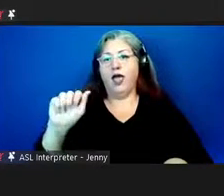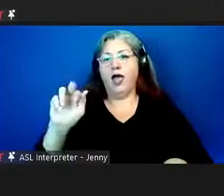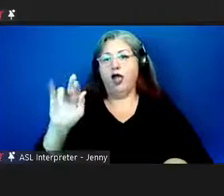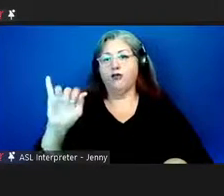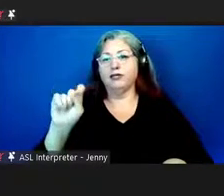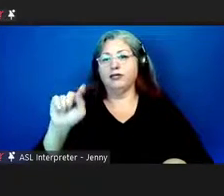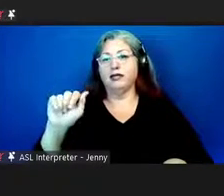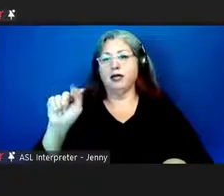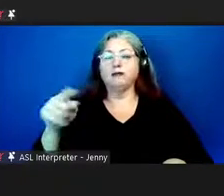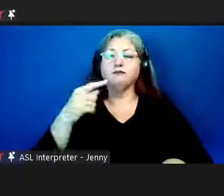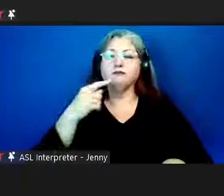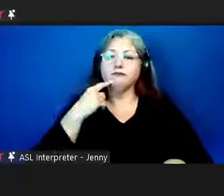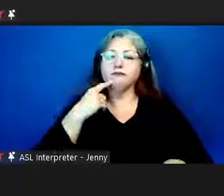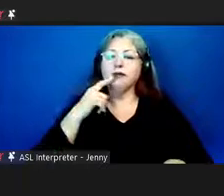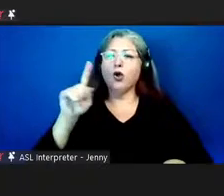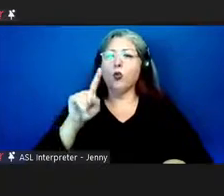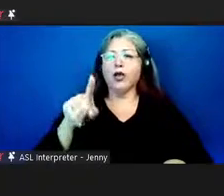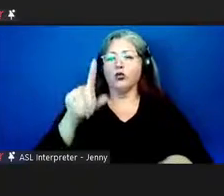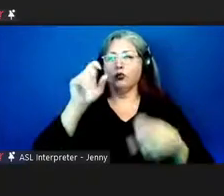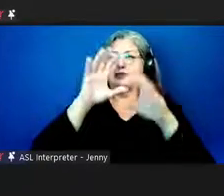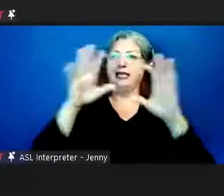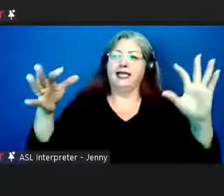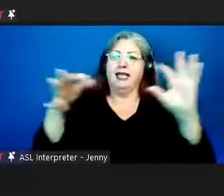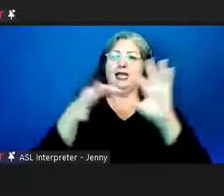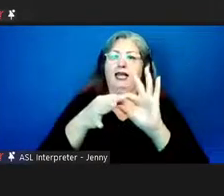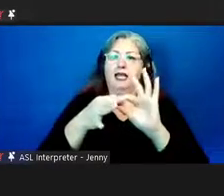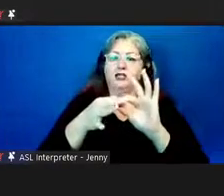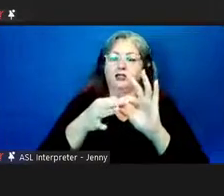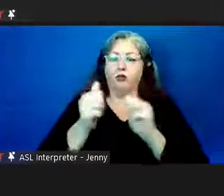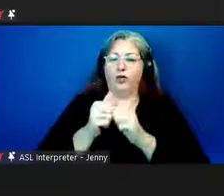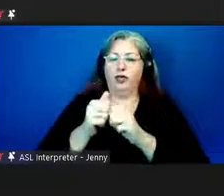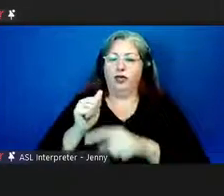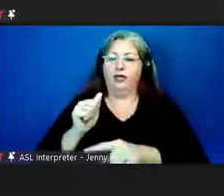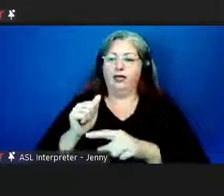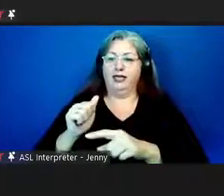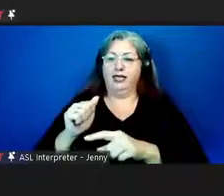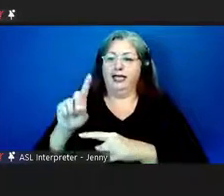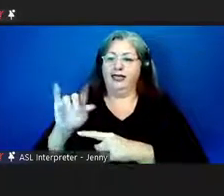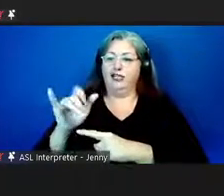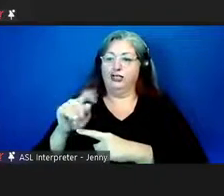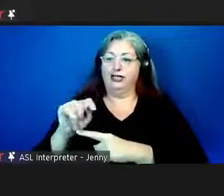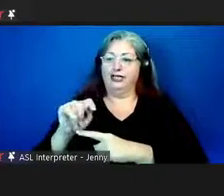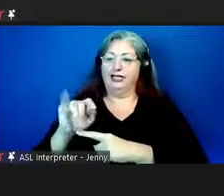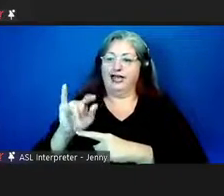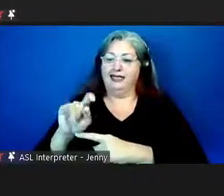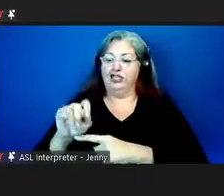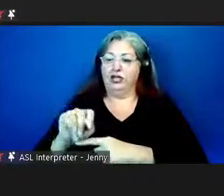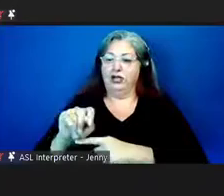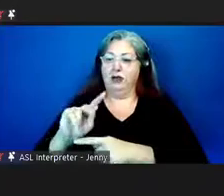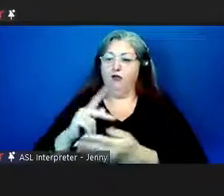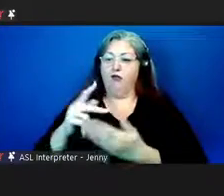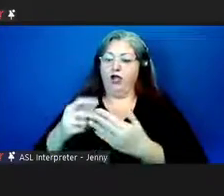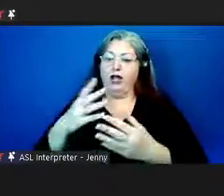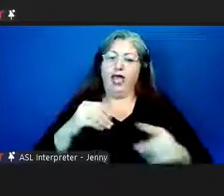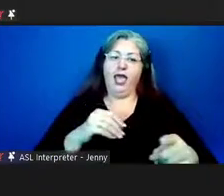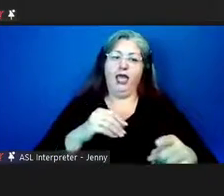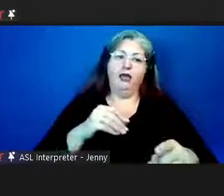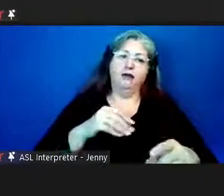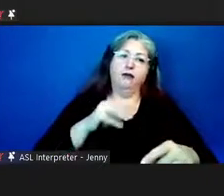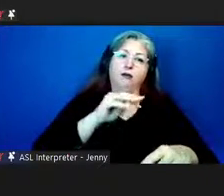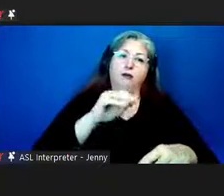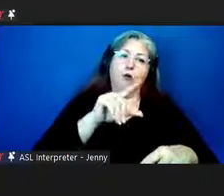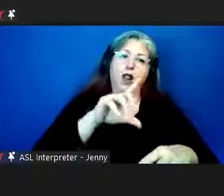says where do you see the connection between the digitization project and language and mo'olelo hawaii